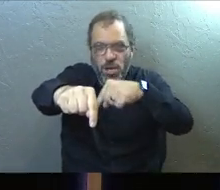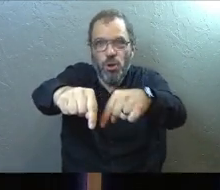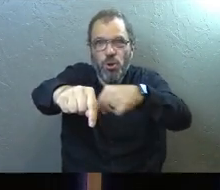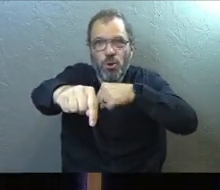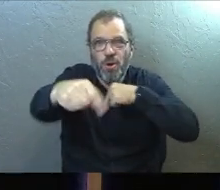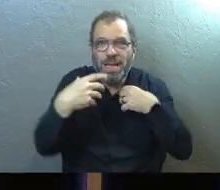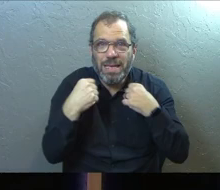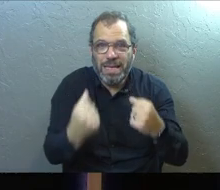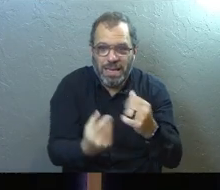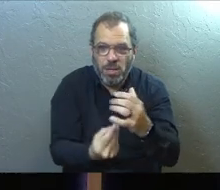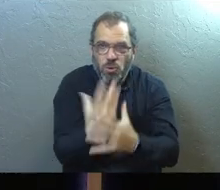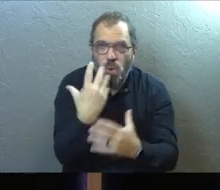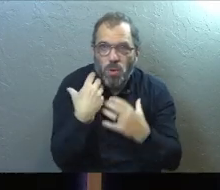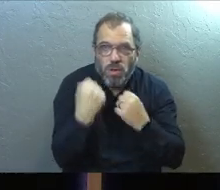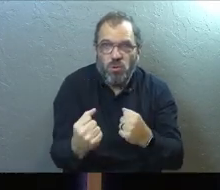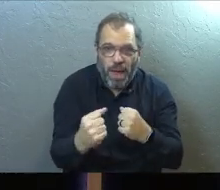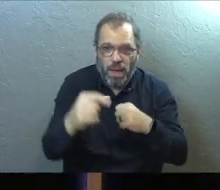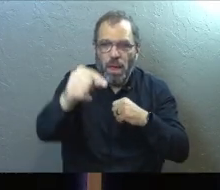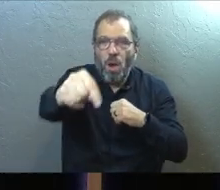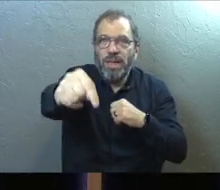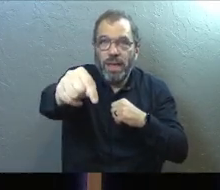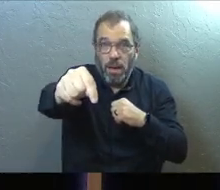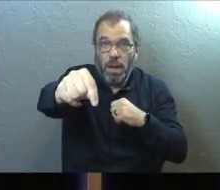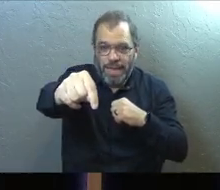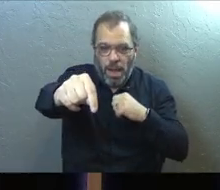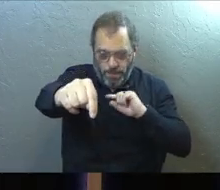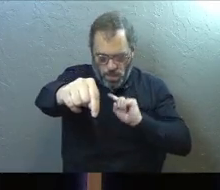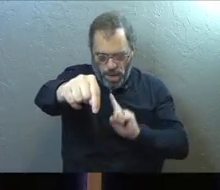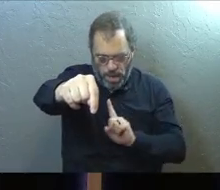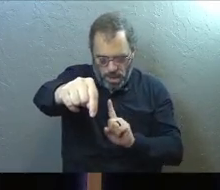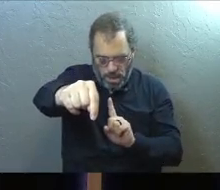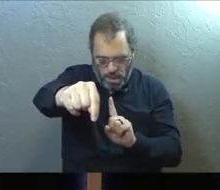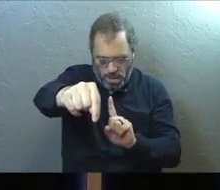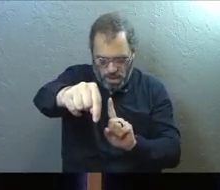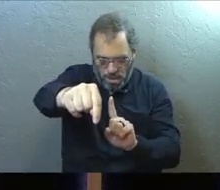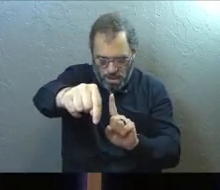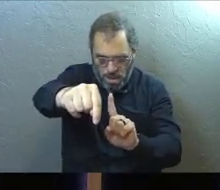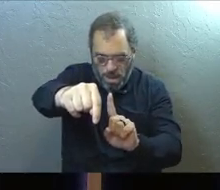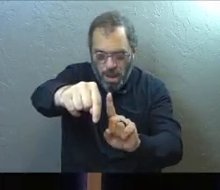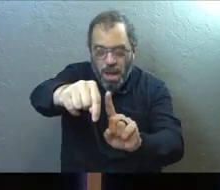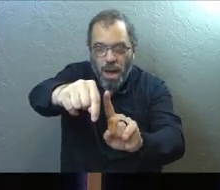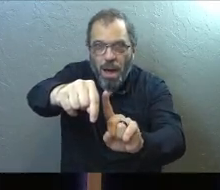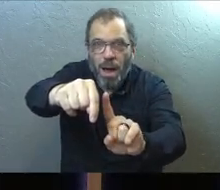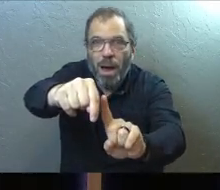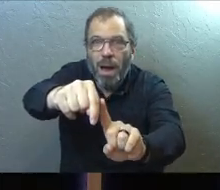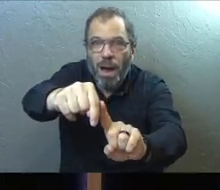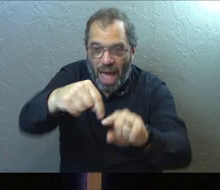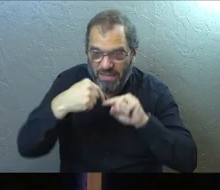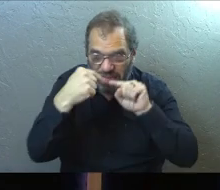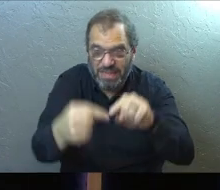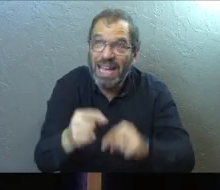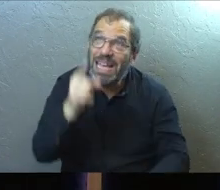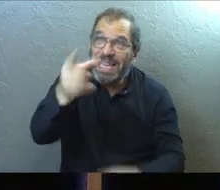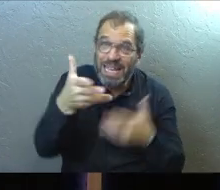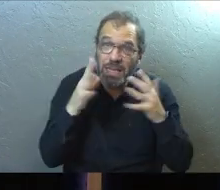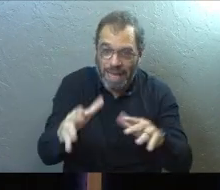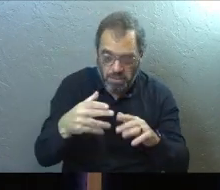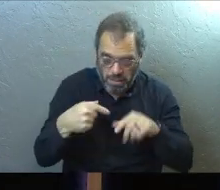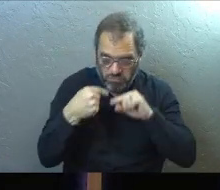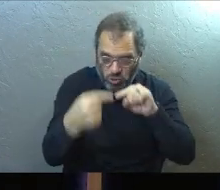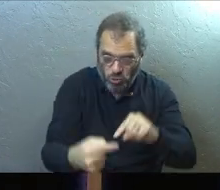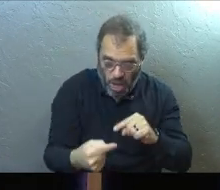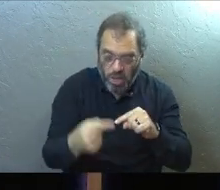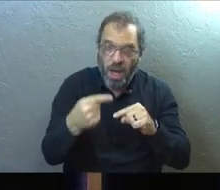healing and in growth and in strength and in resilience and in all the things that you're supposed to get out of this difficulty. He's allowed this